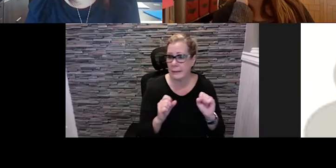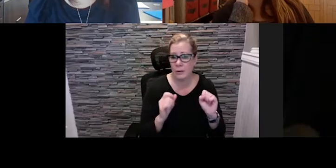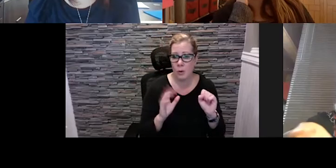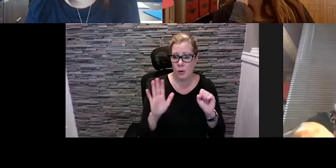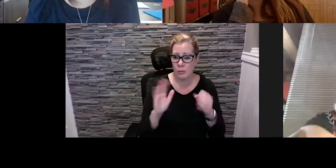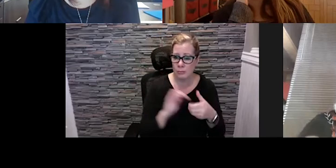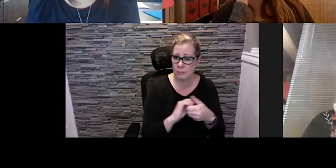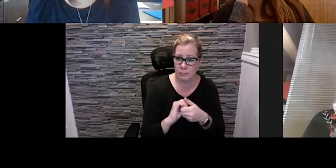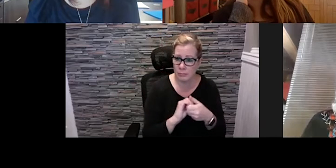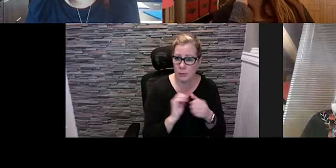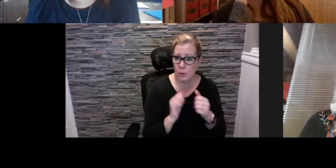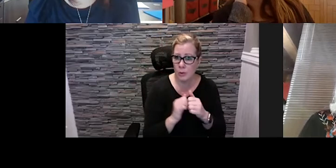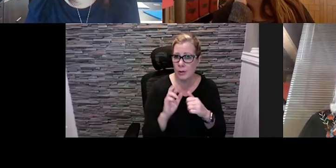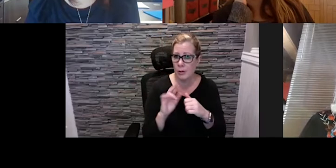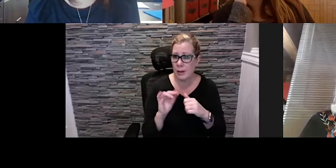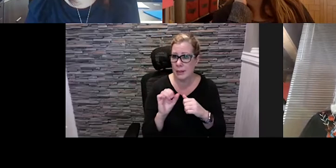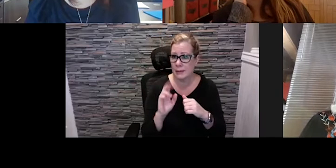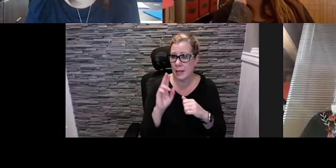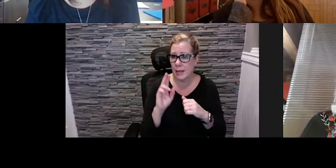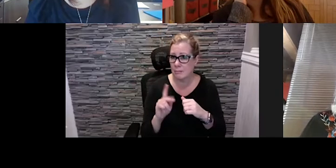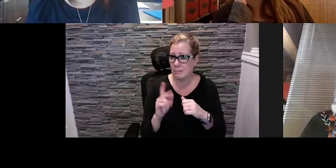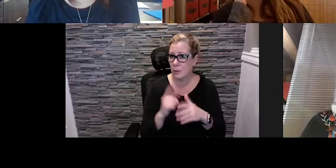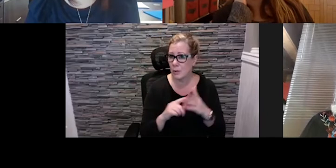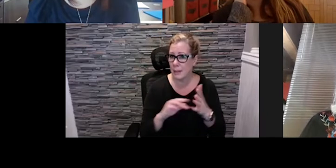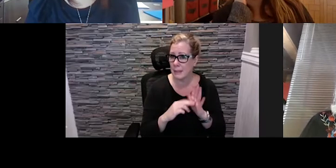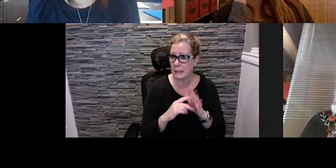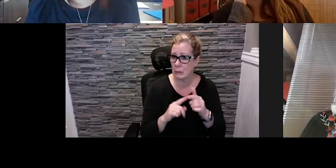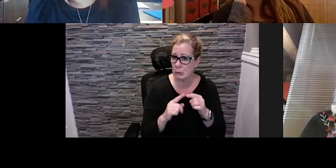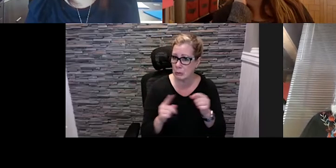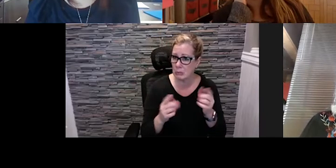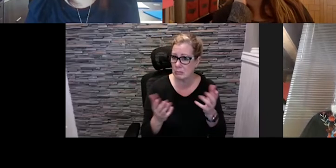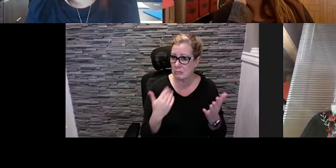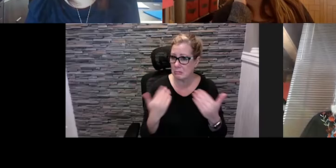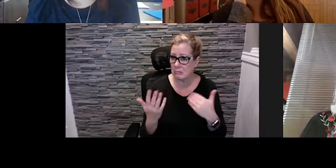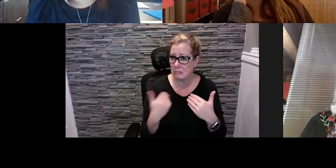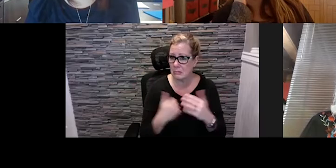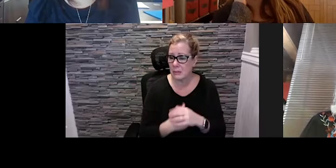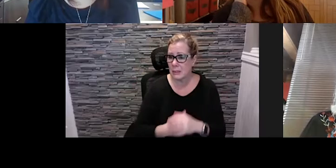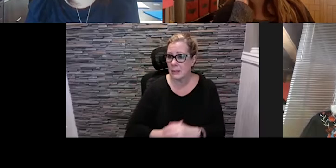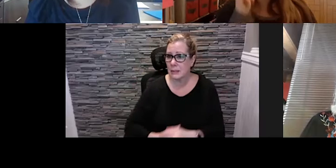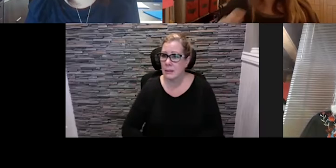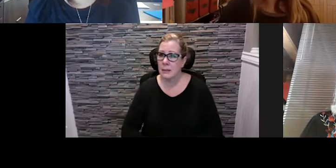maybe um what collaborations meant to you uh i'd invite you to chime in um